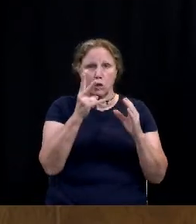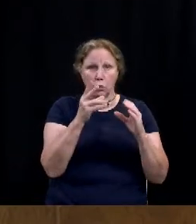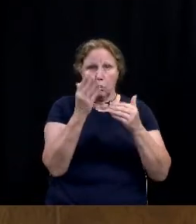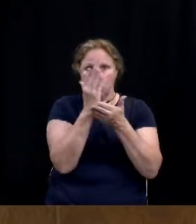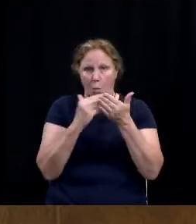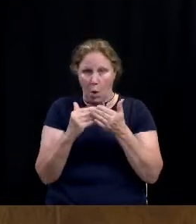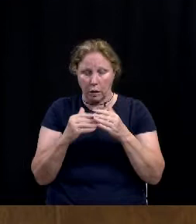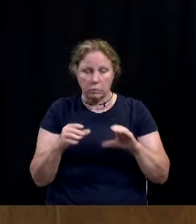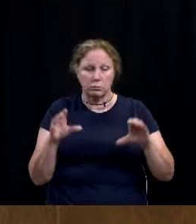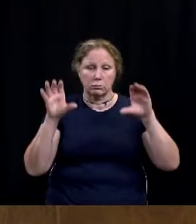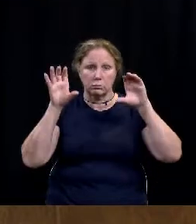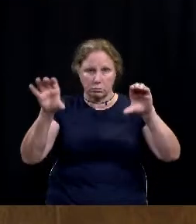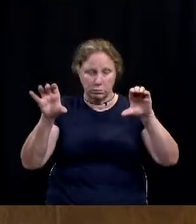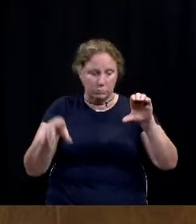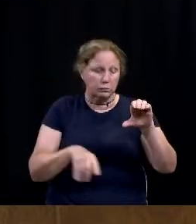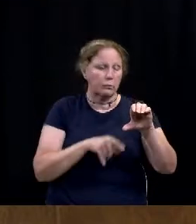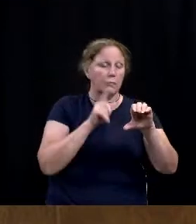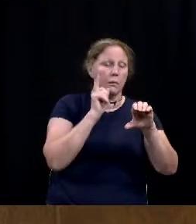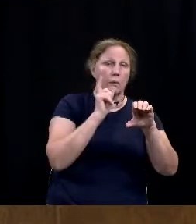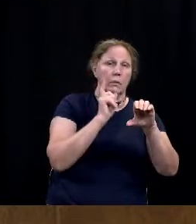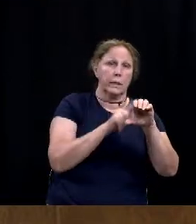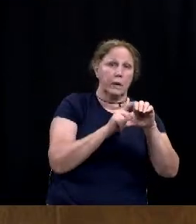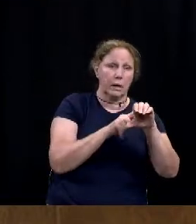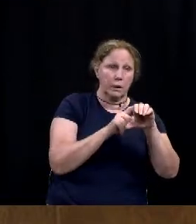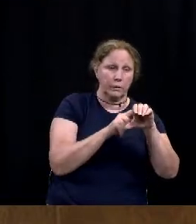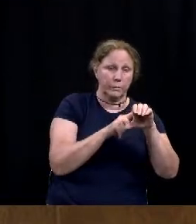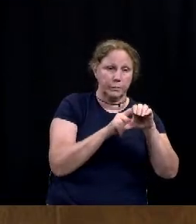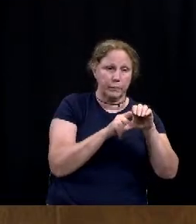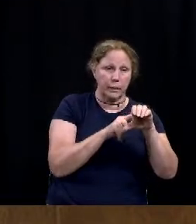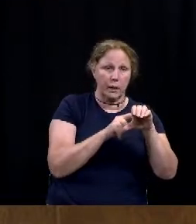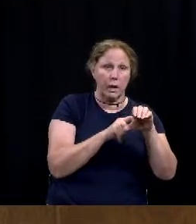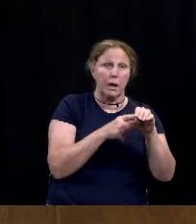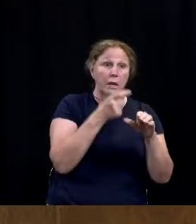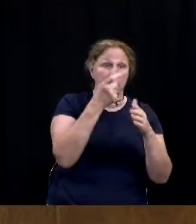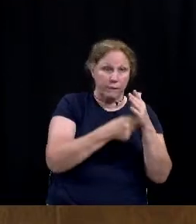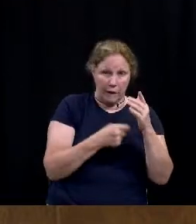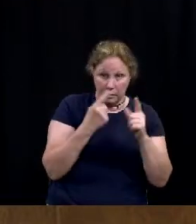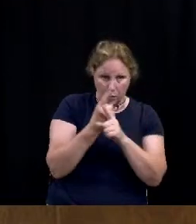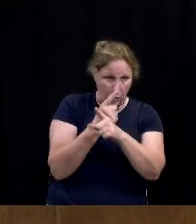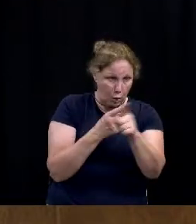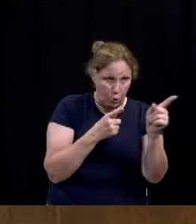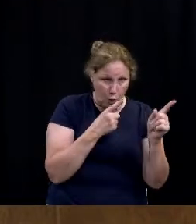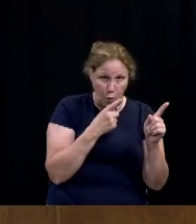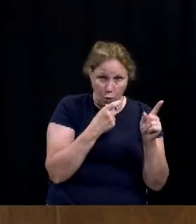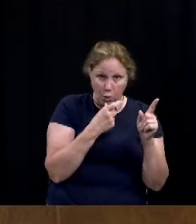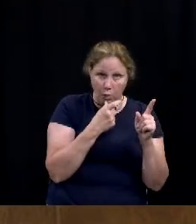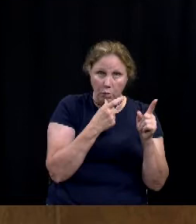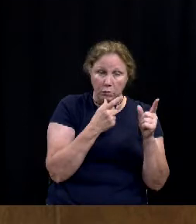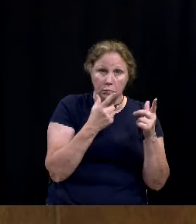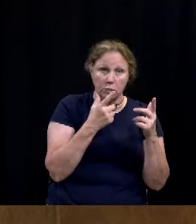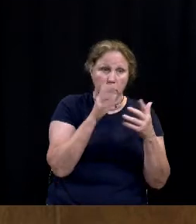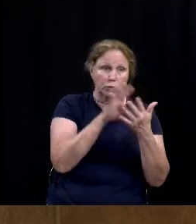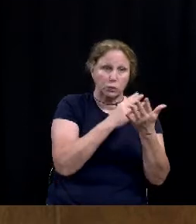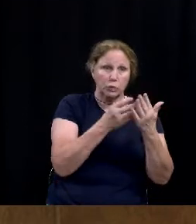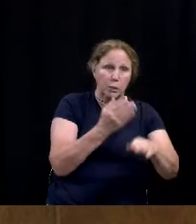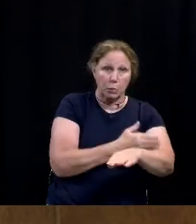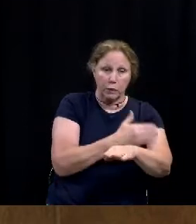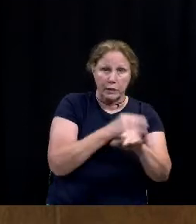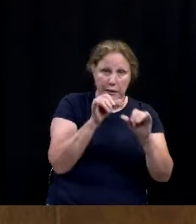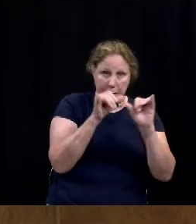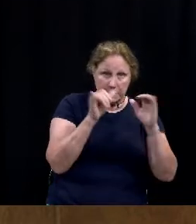We are trying to place this fee where it belongs with the stormwater infrastructure and improvement system